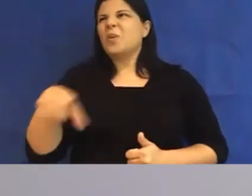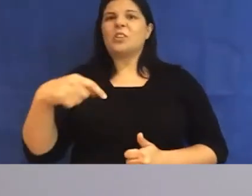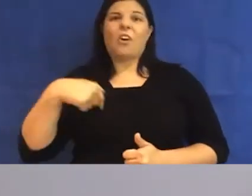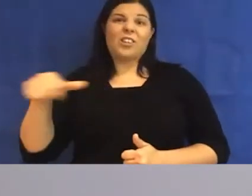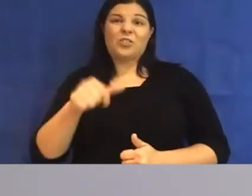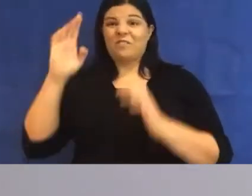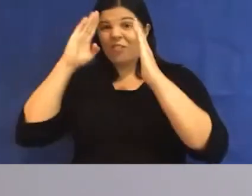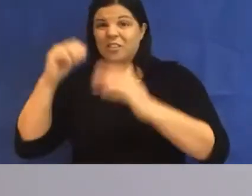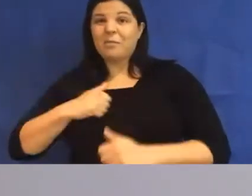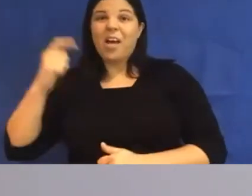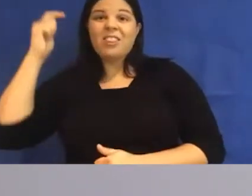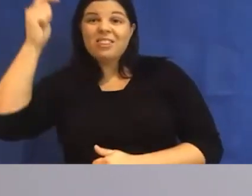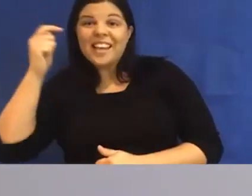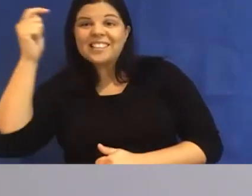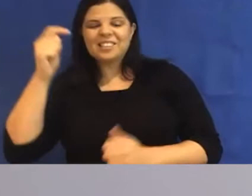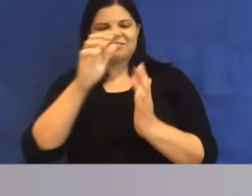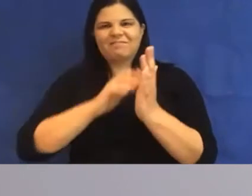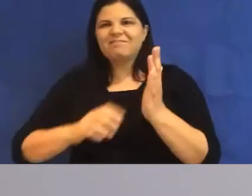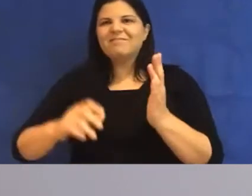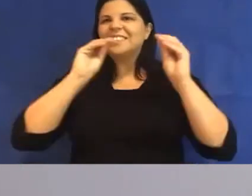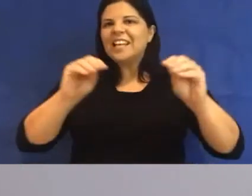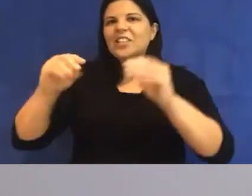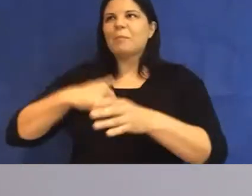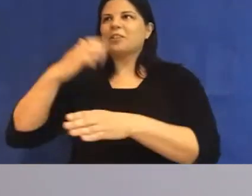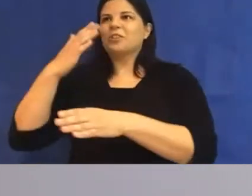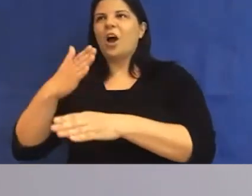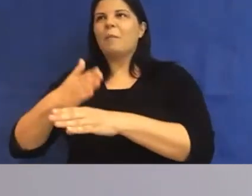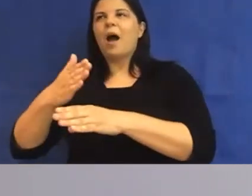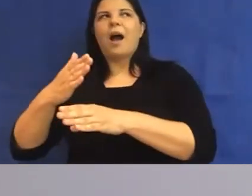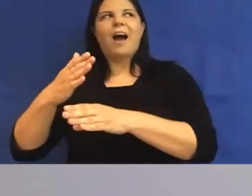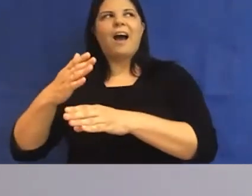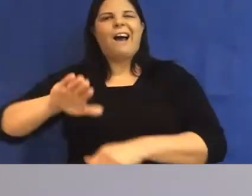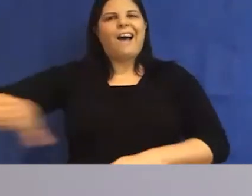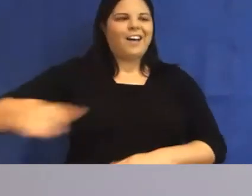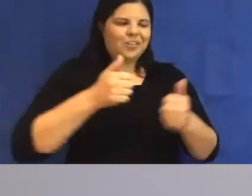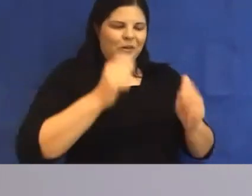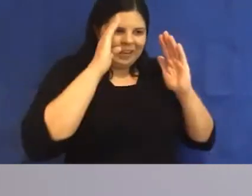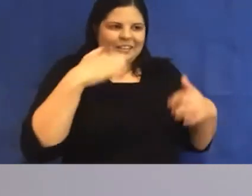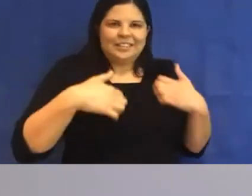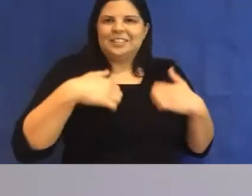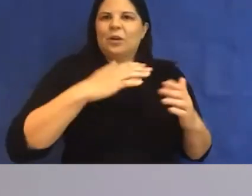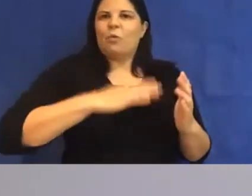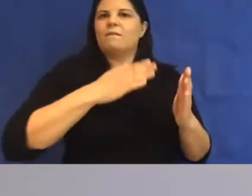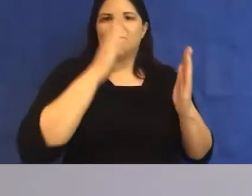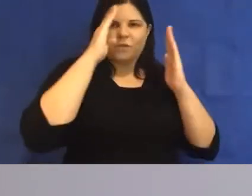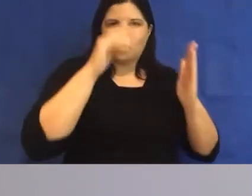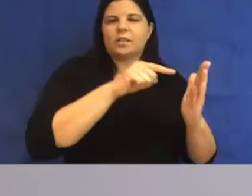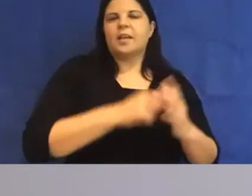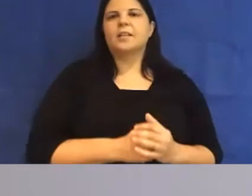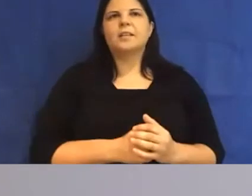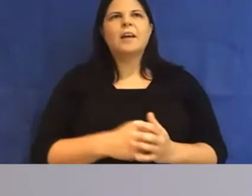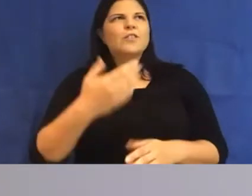teaching, our jobs, and so on. It's a chance to shed institutional constraints, discover and experiment with new